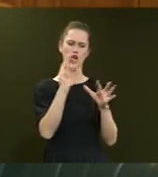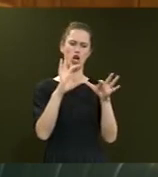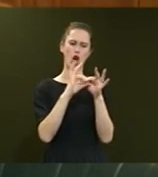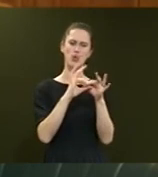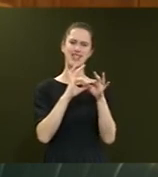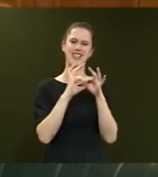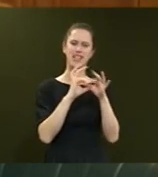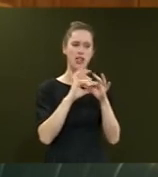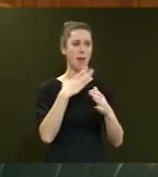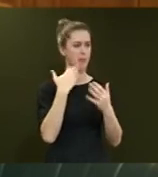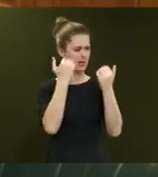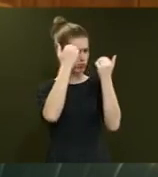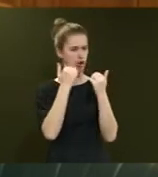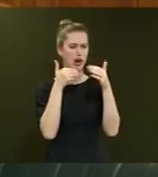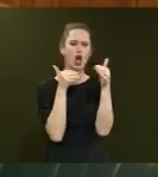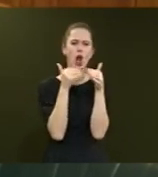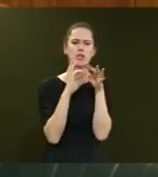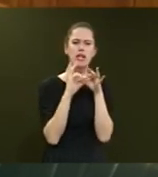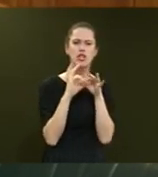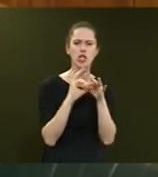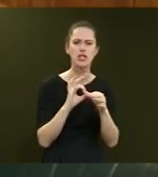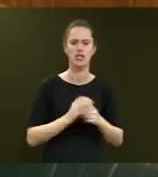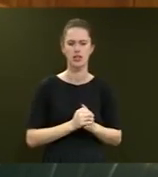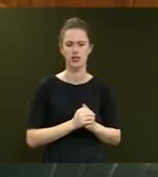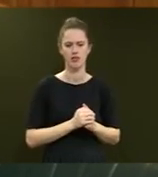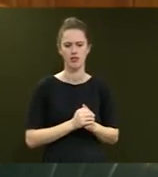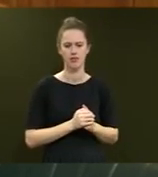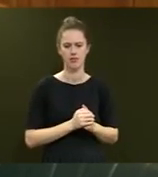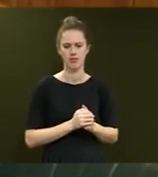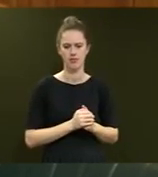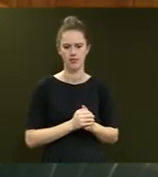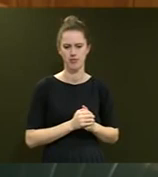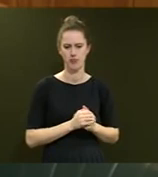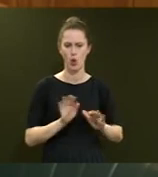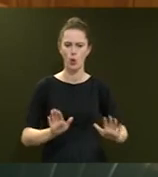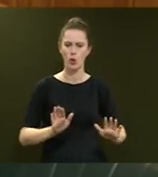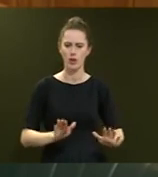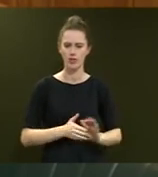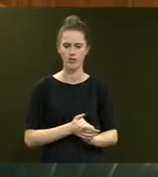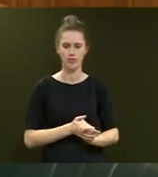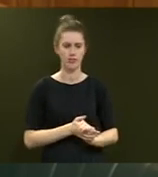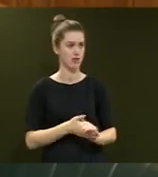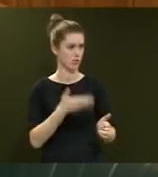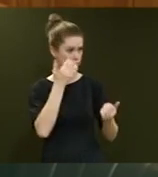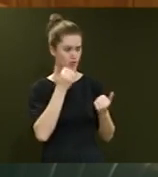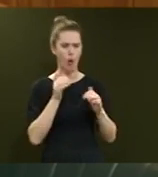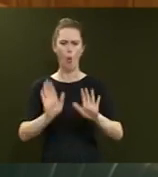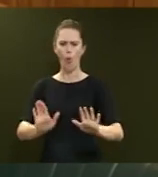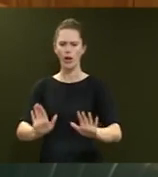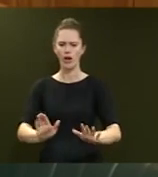would actually ask the Member to prove that with regard to... I ask the Member to prove it... Order!